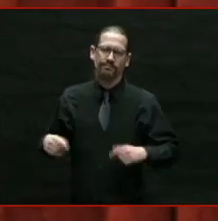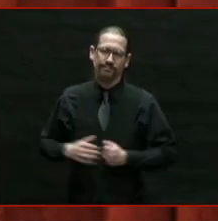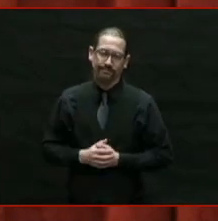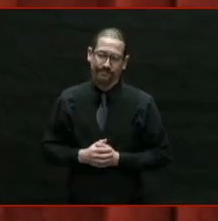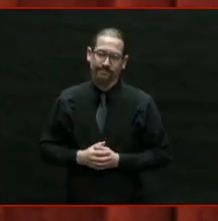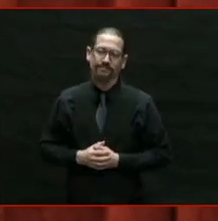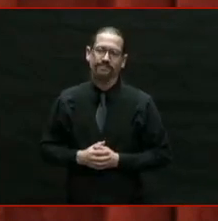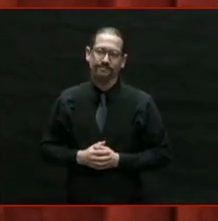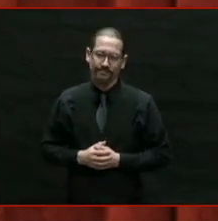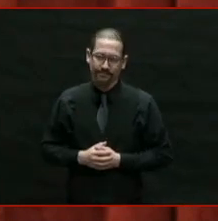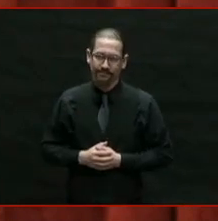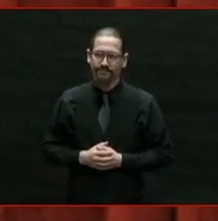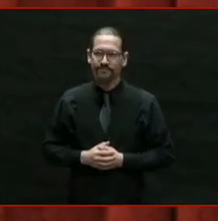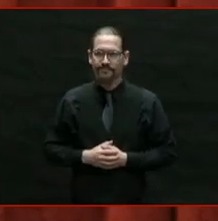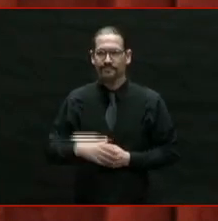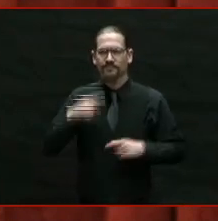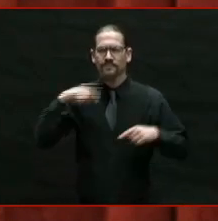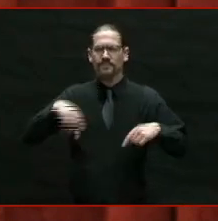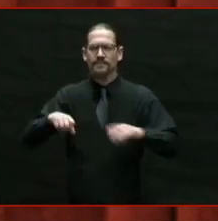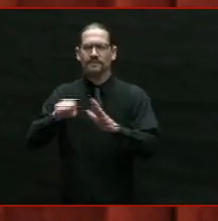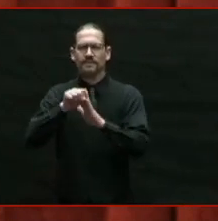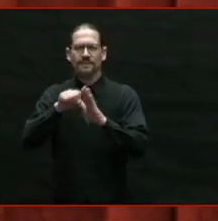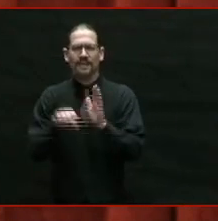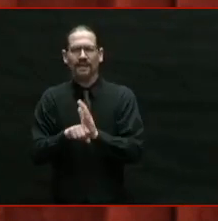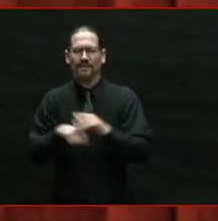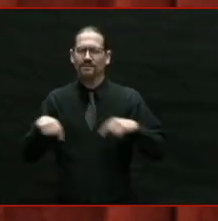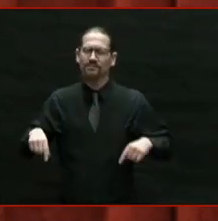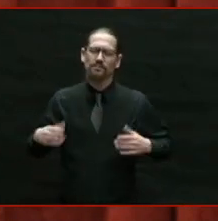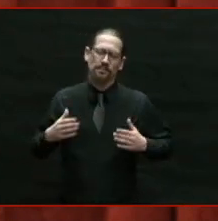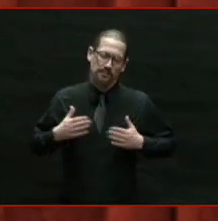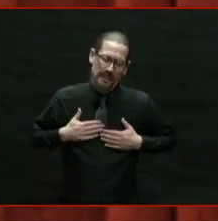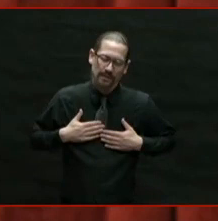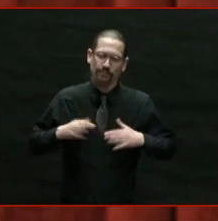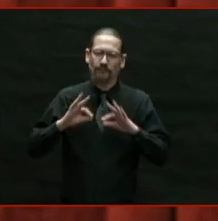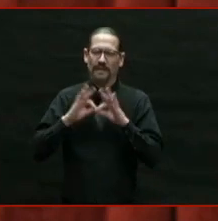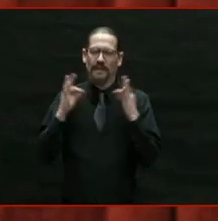This is a state that has given my family a lot of reason to hope.